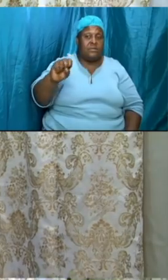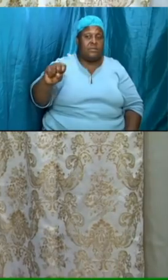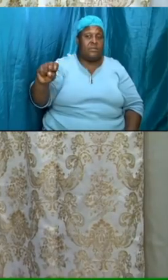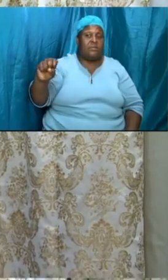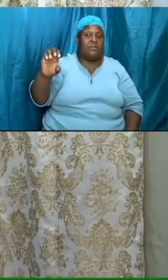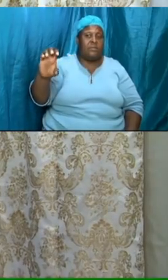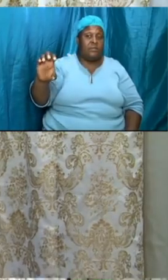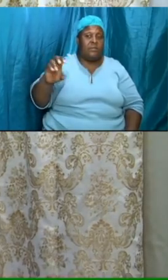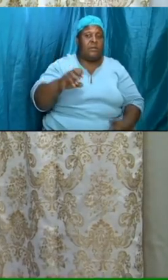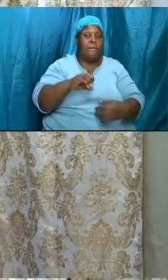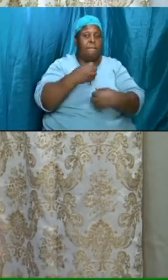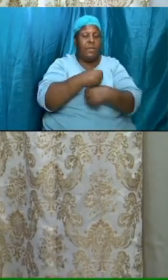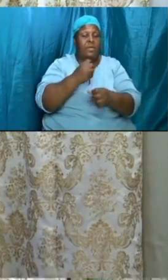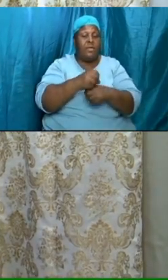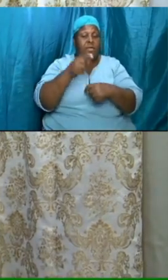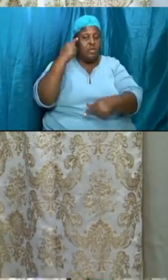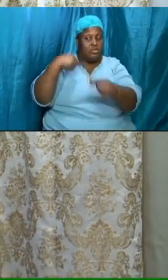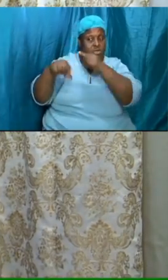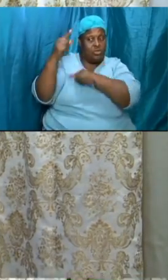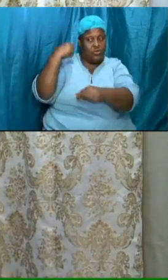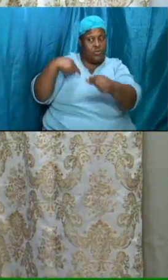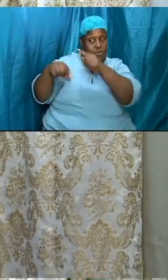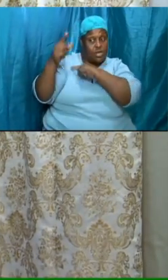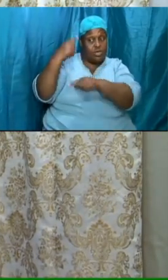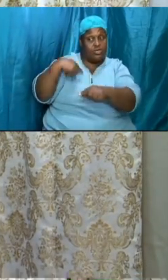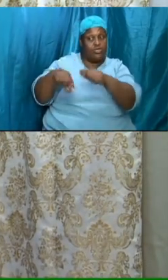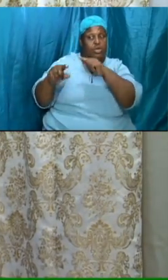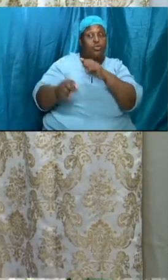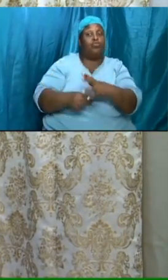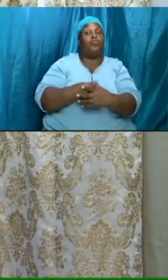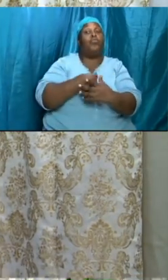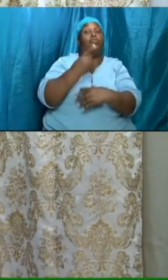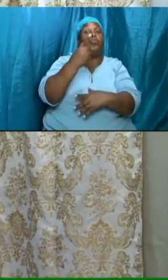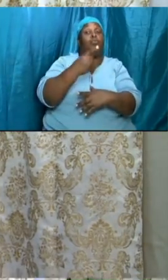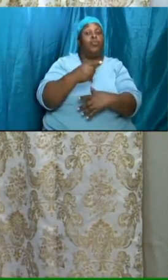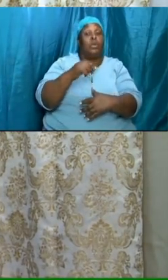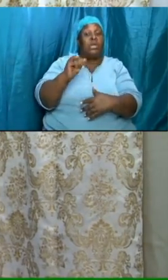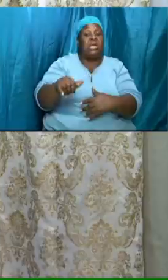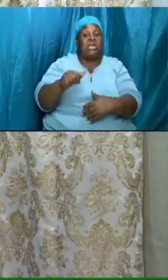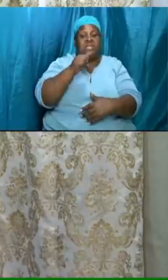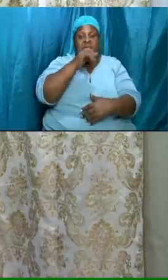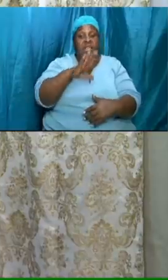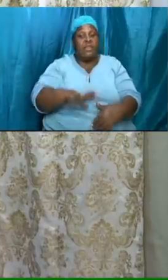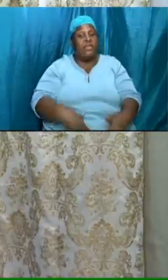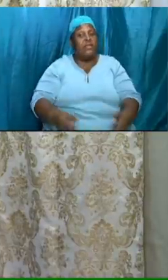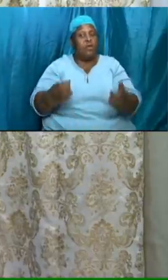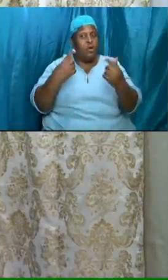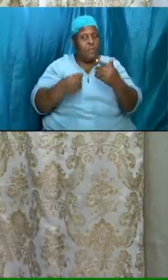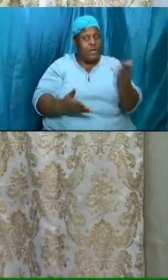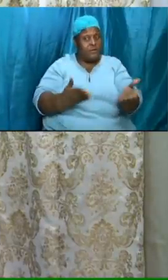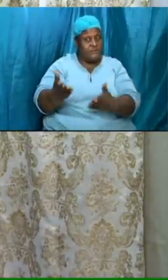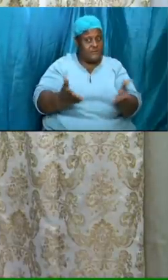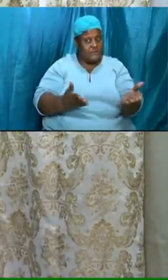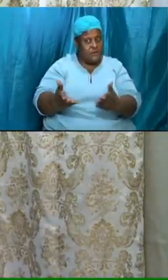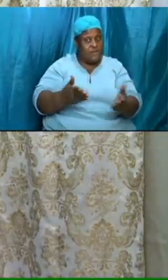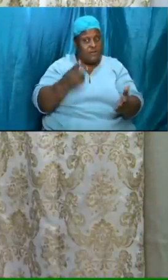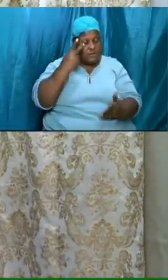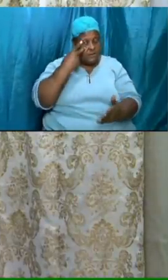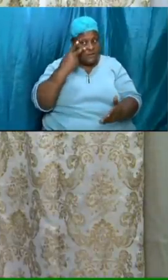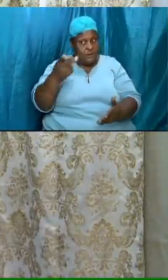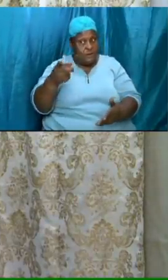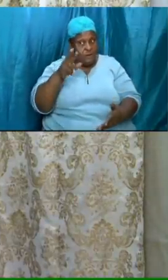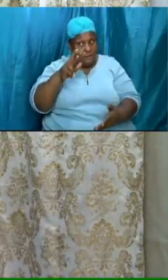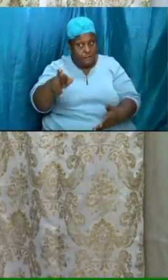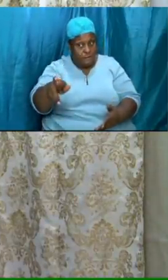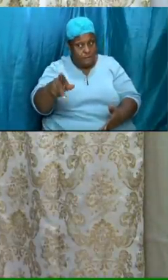flow to continue and when that lady came out and the servant saw her he said could you give me a little water